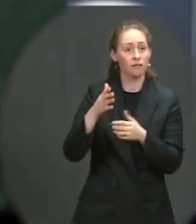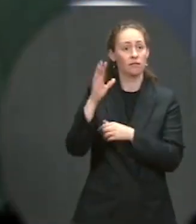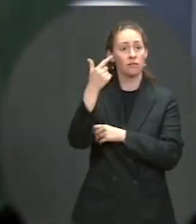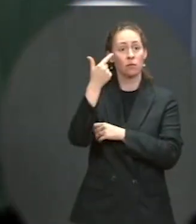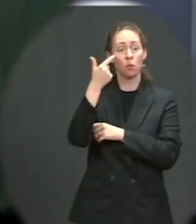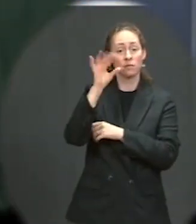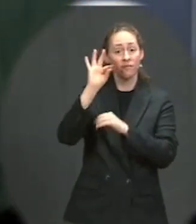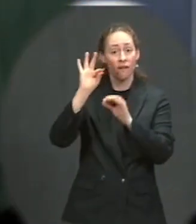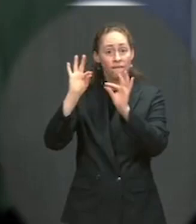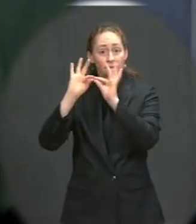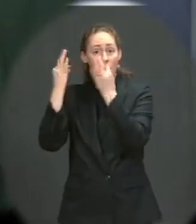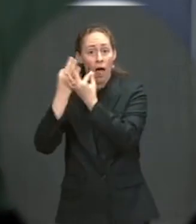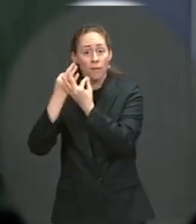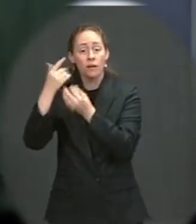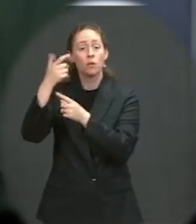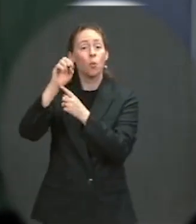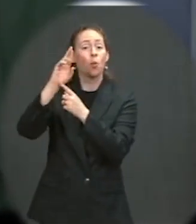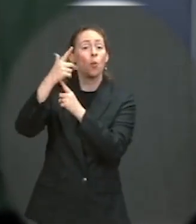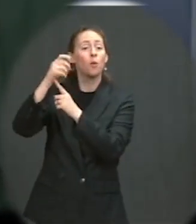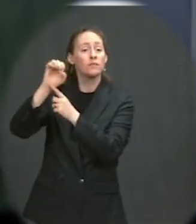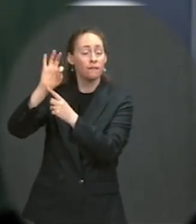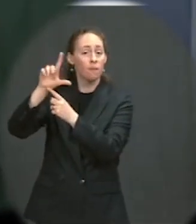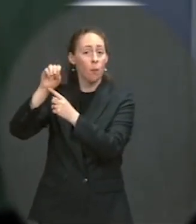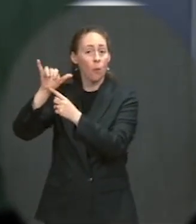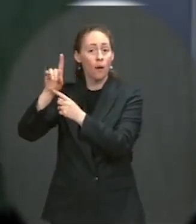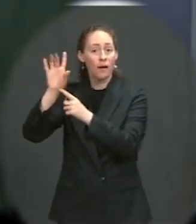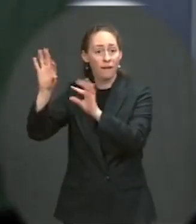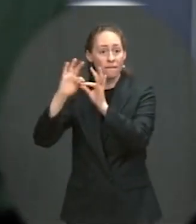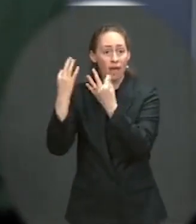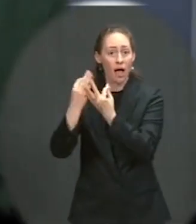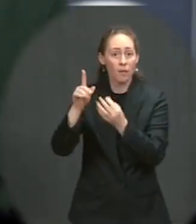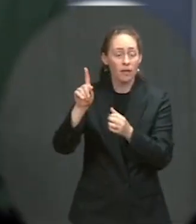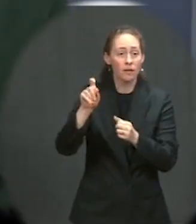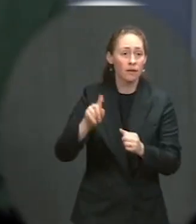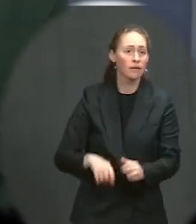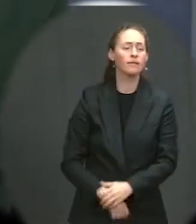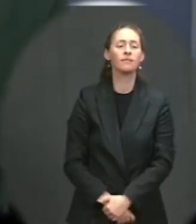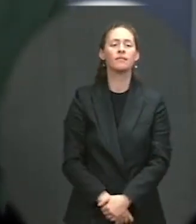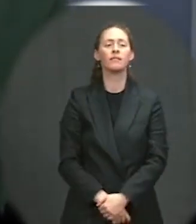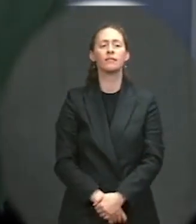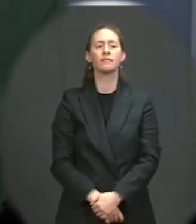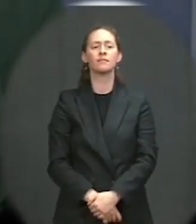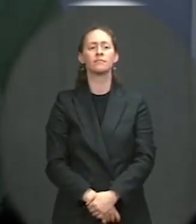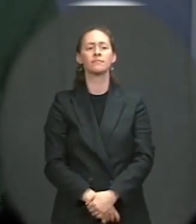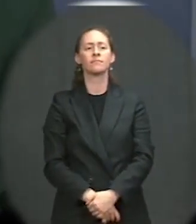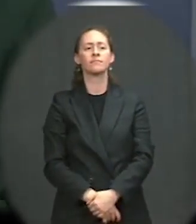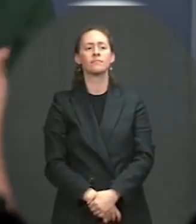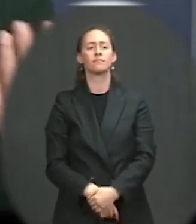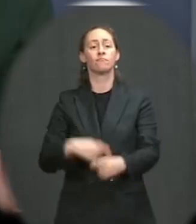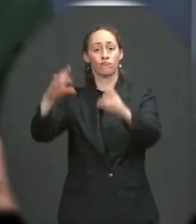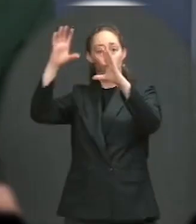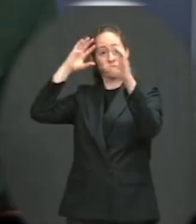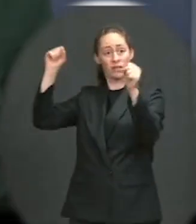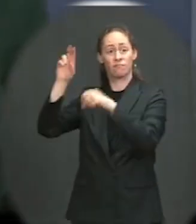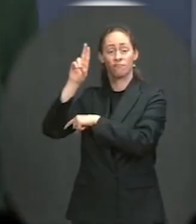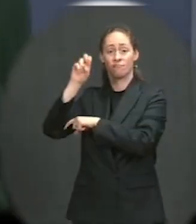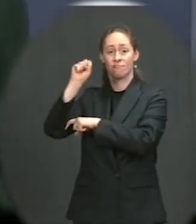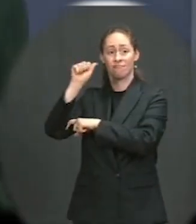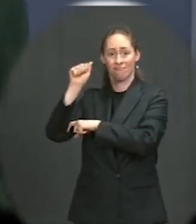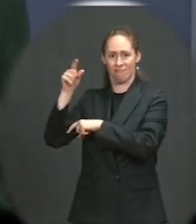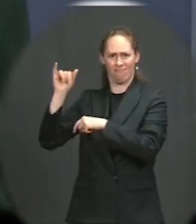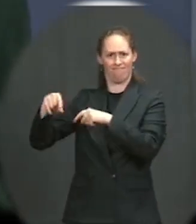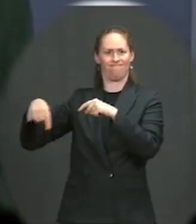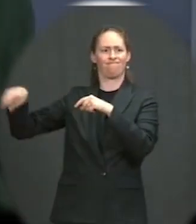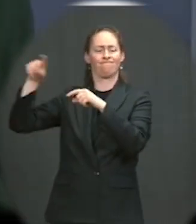It was certainly driven, of course, by the president of the United States, who oversees all of our policies here, and driven by policy leaders